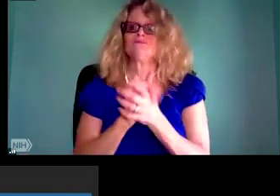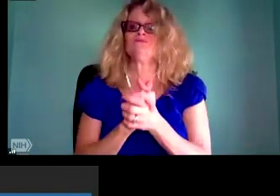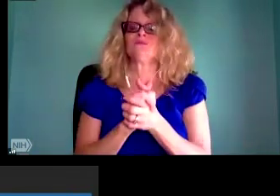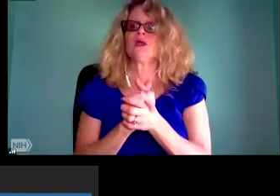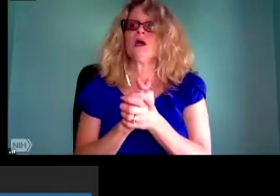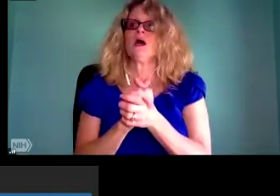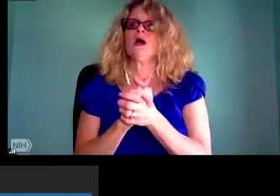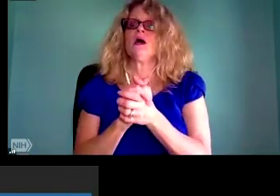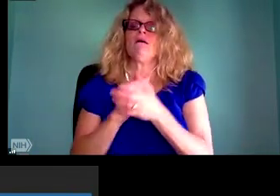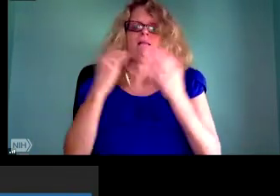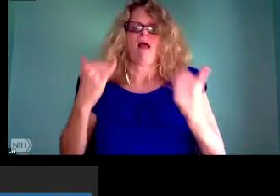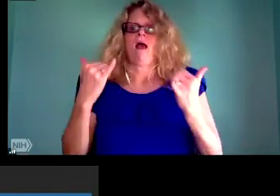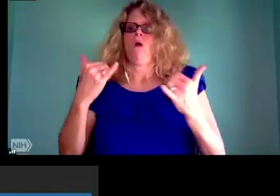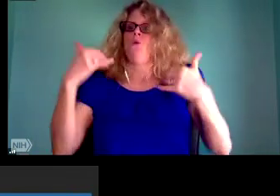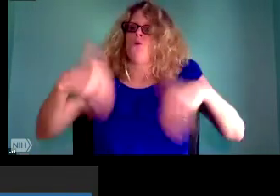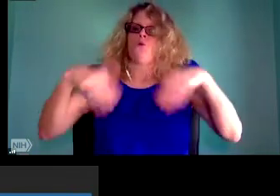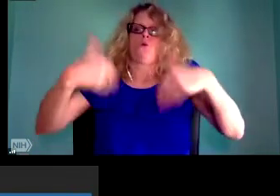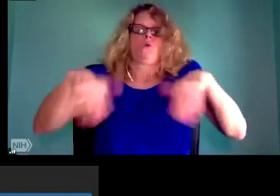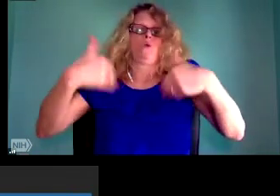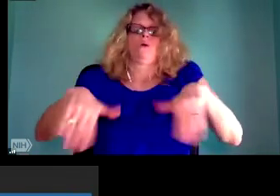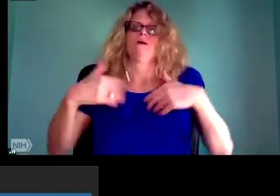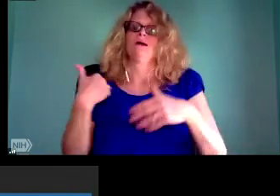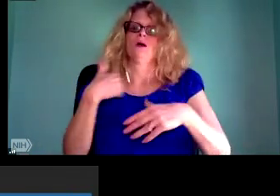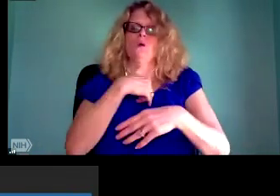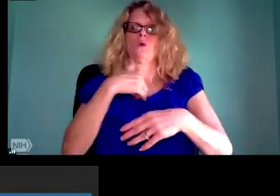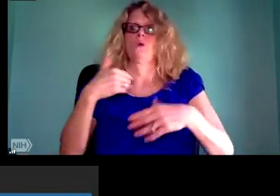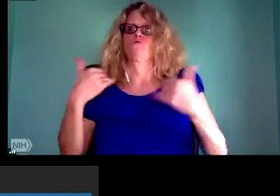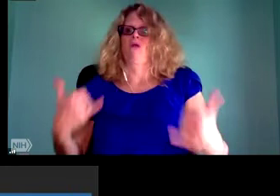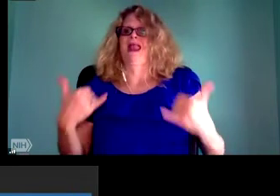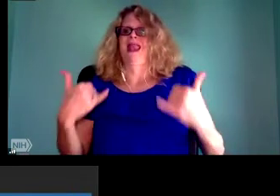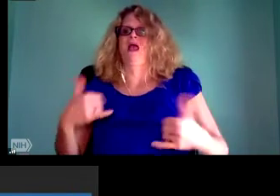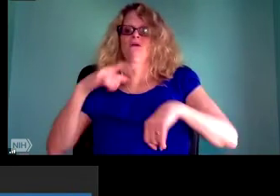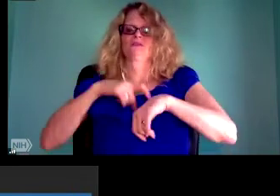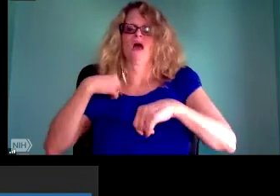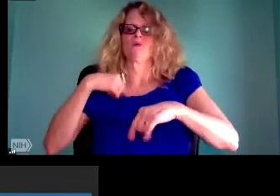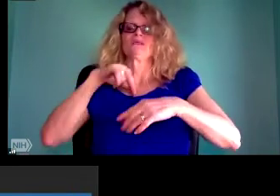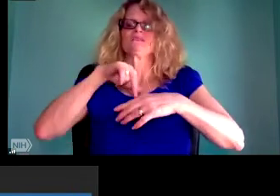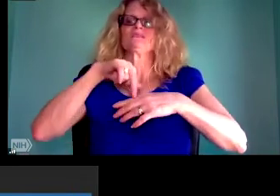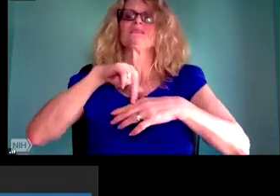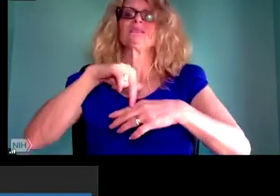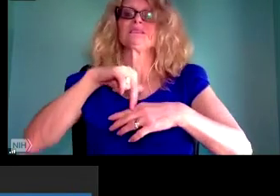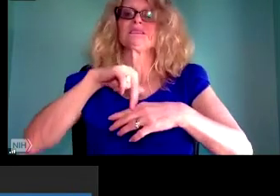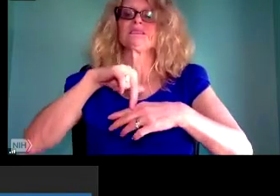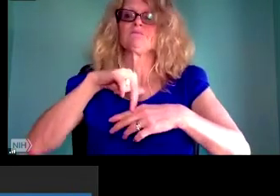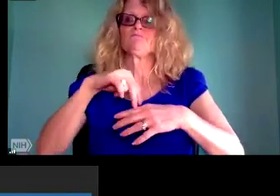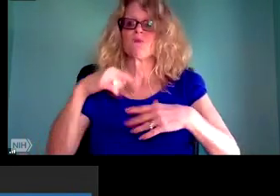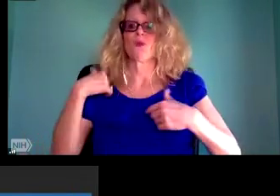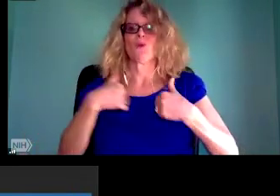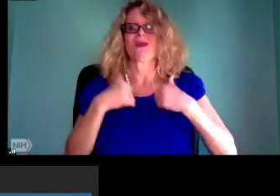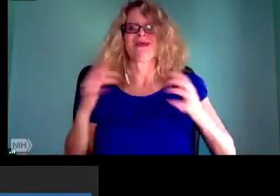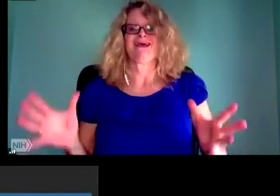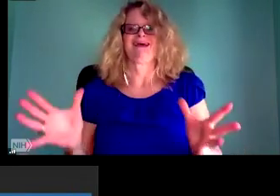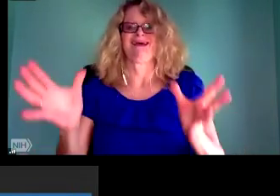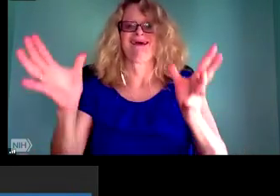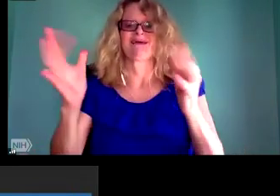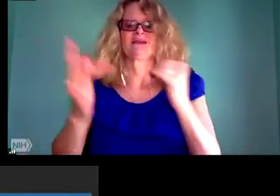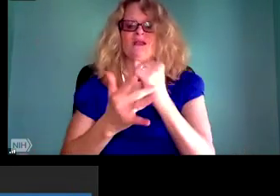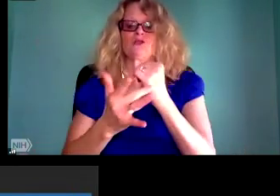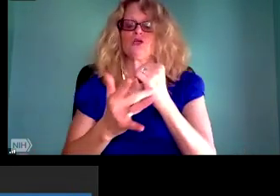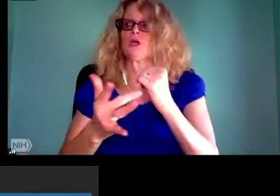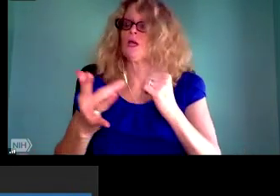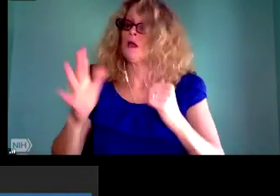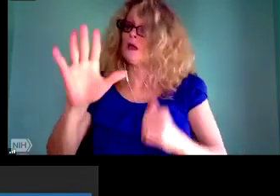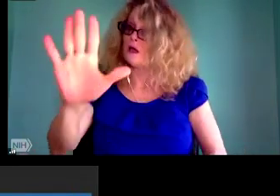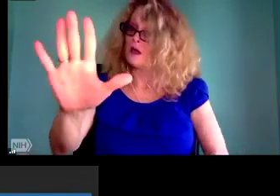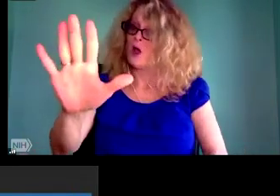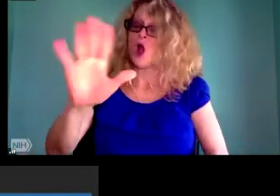to the Internet, you don't have access to knowledge. I mean that those are profound shifts in the way in which human beings are thinking about